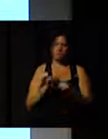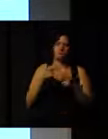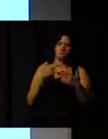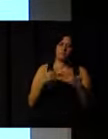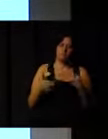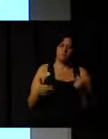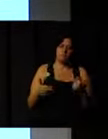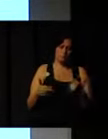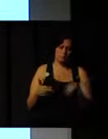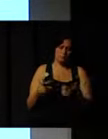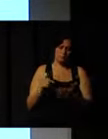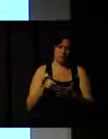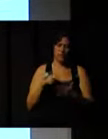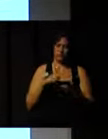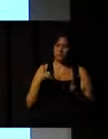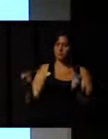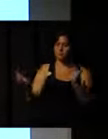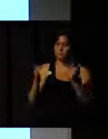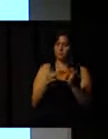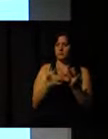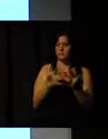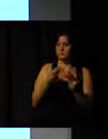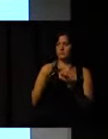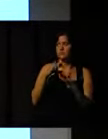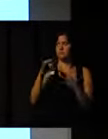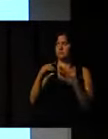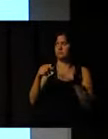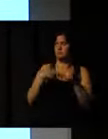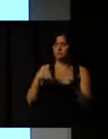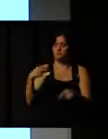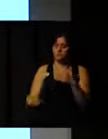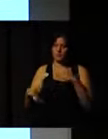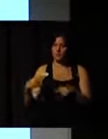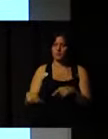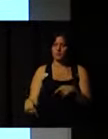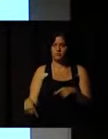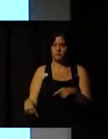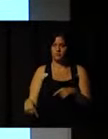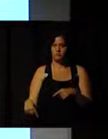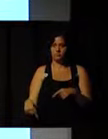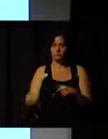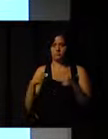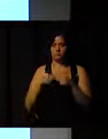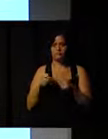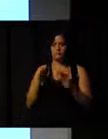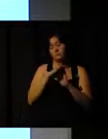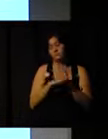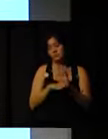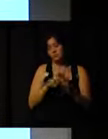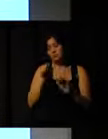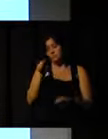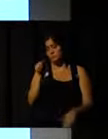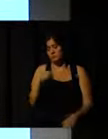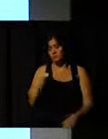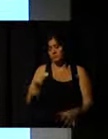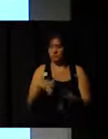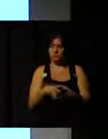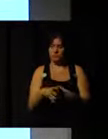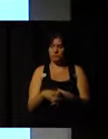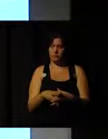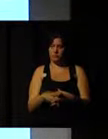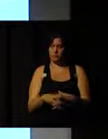something that is relating to the topics that we are discussing about, that we are proposing to you.